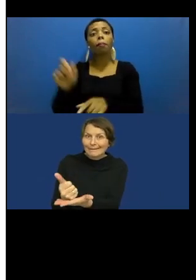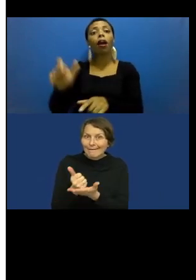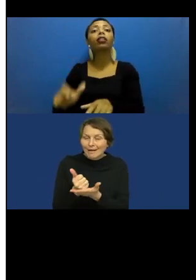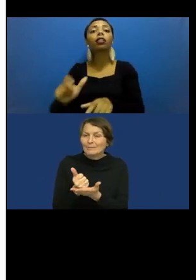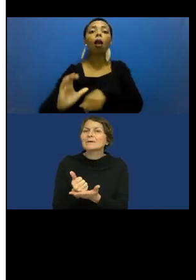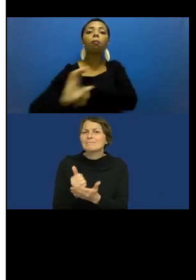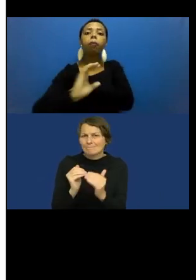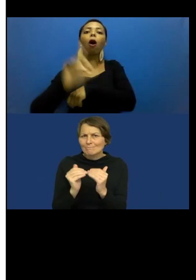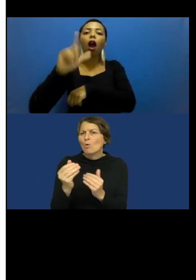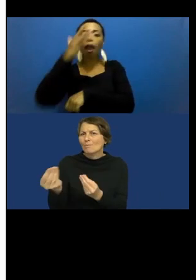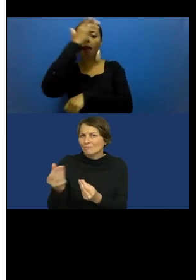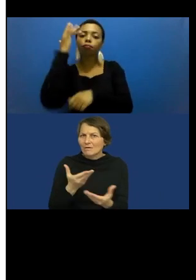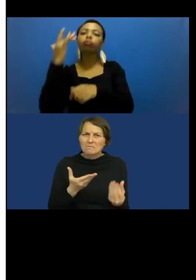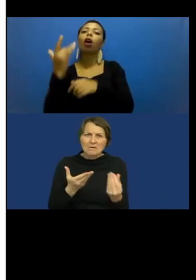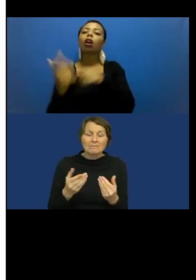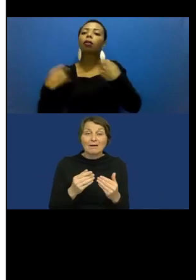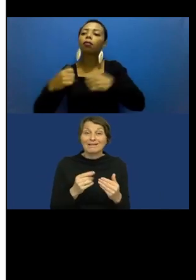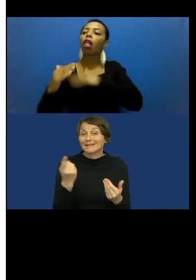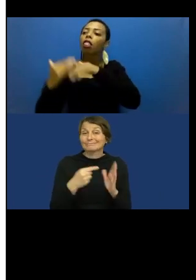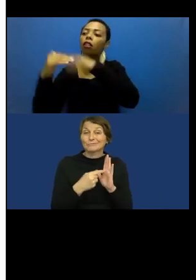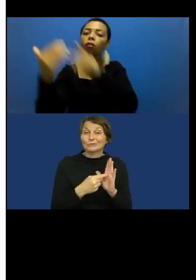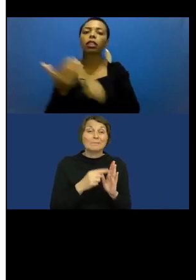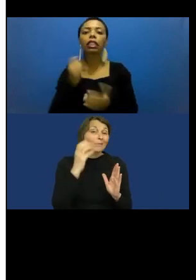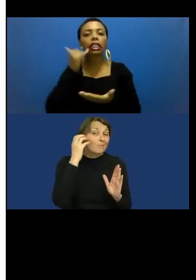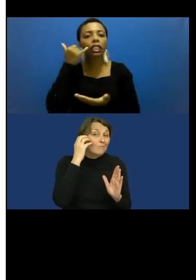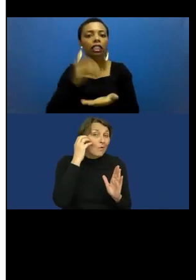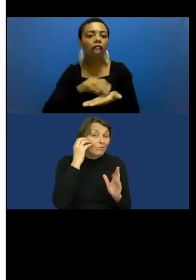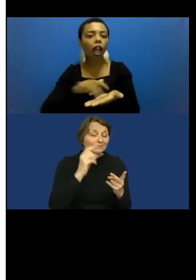Smartphones, iPads and so on are already used.